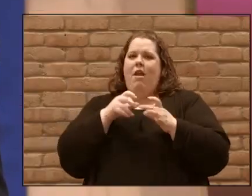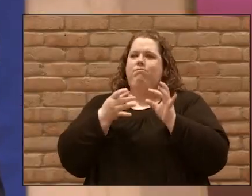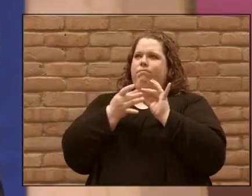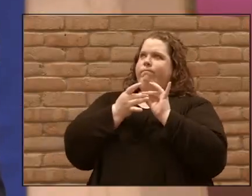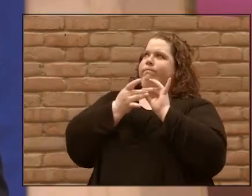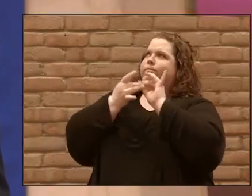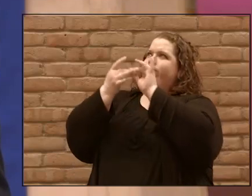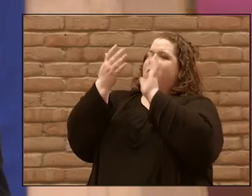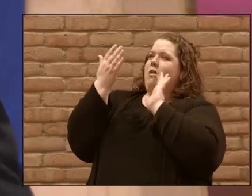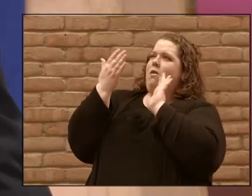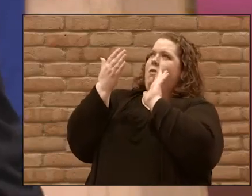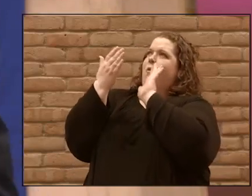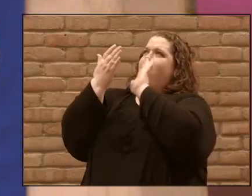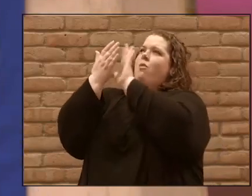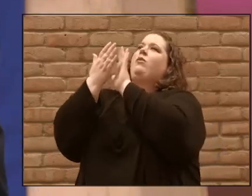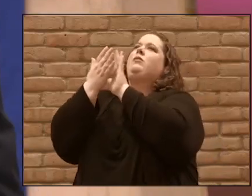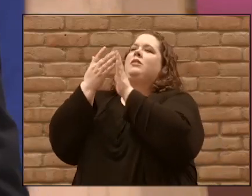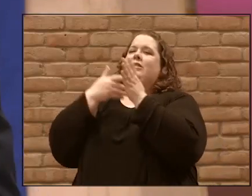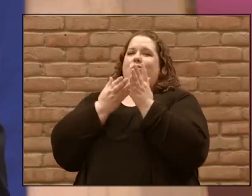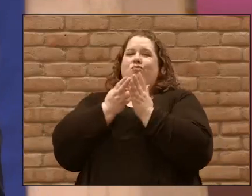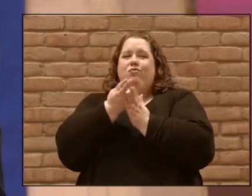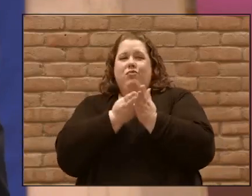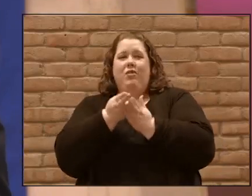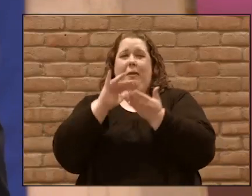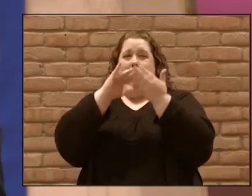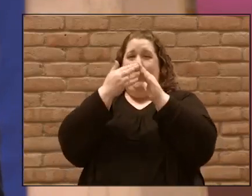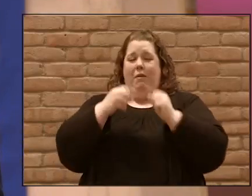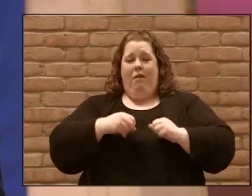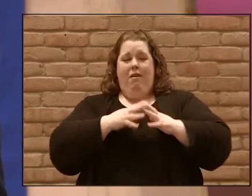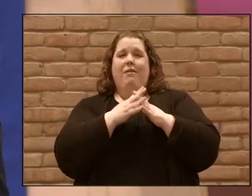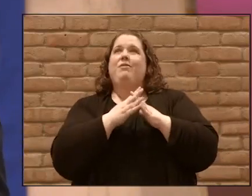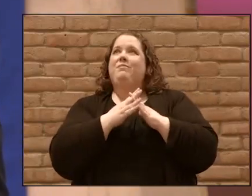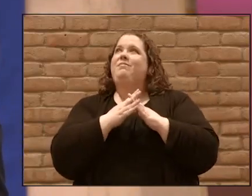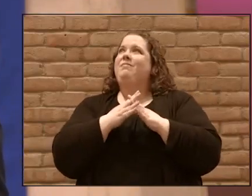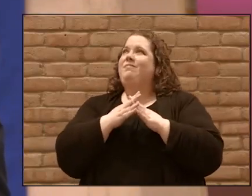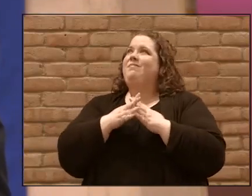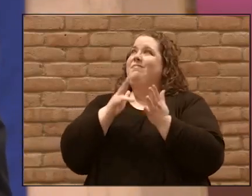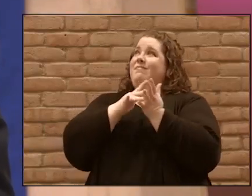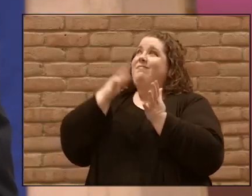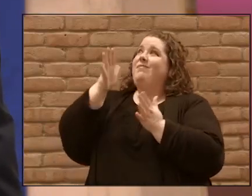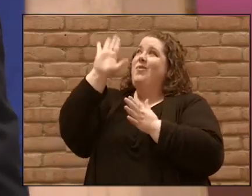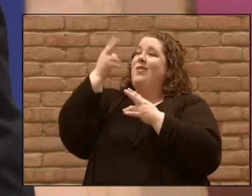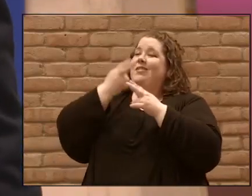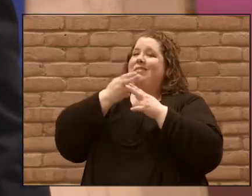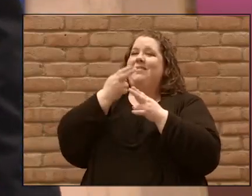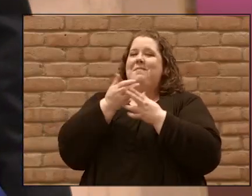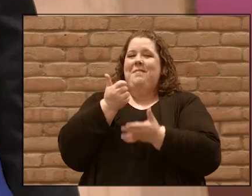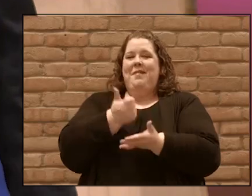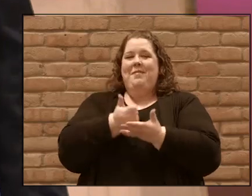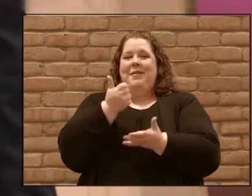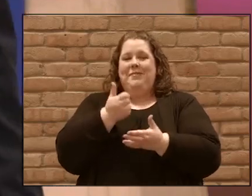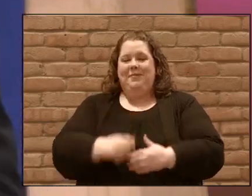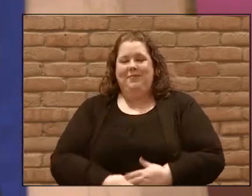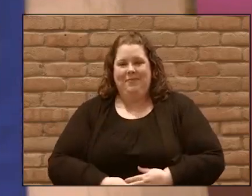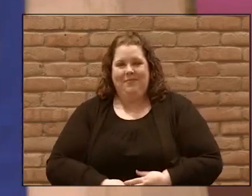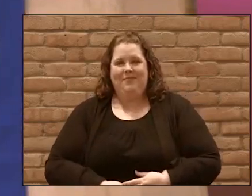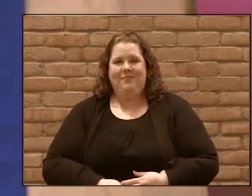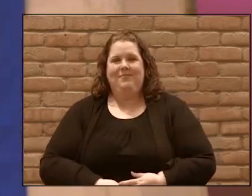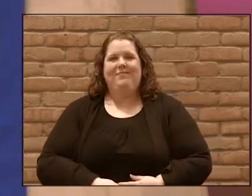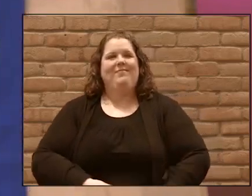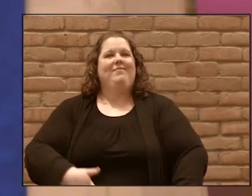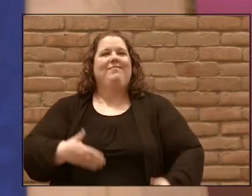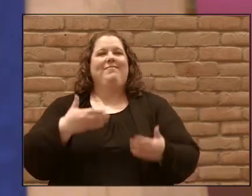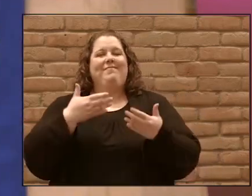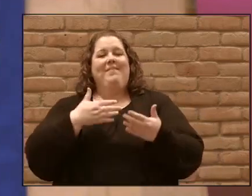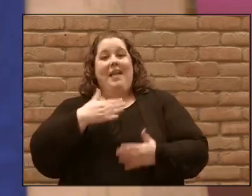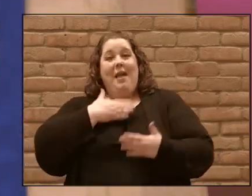authentic community, that you'd be glorified. We pray in Jesus' name. Amen. Well, glad that you're back with